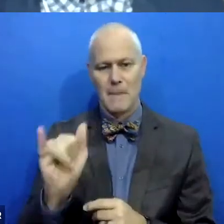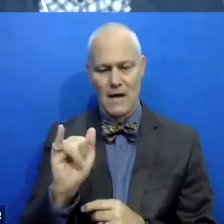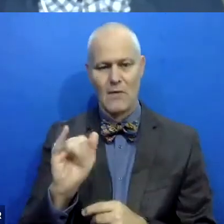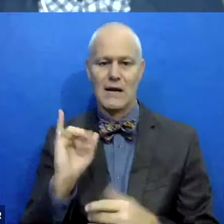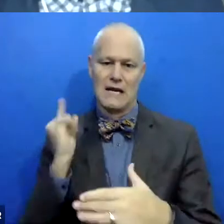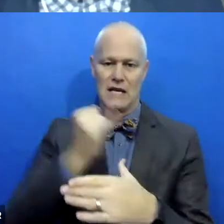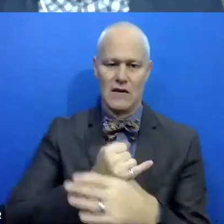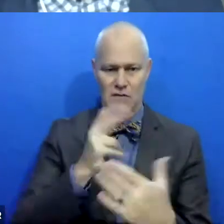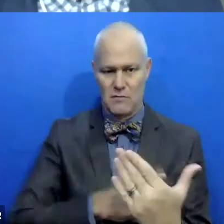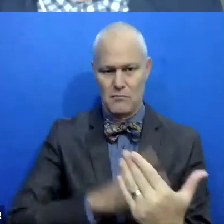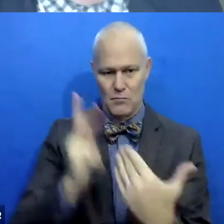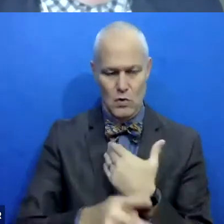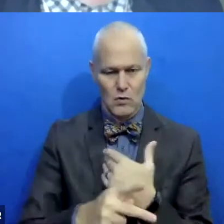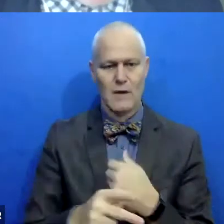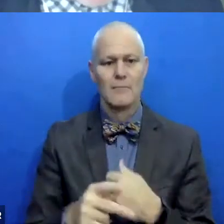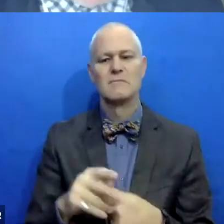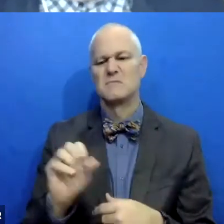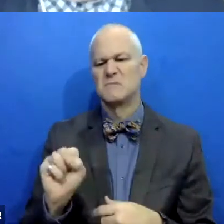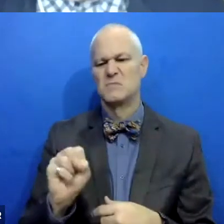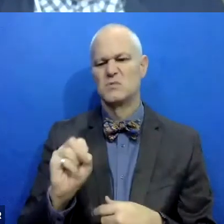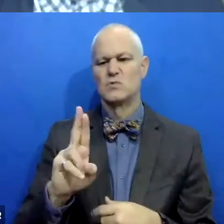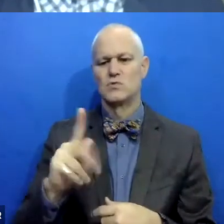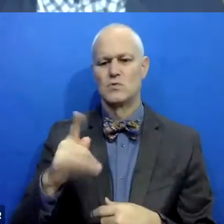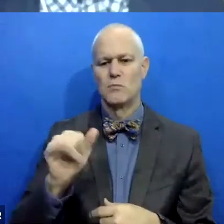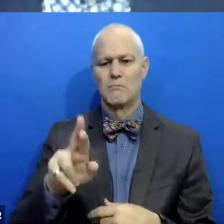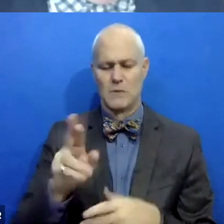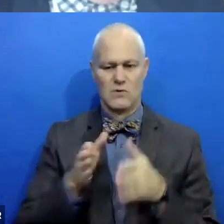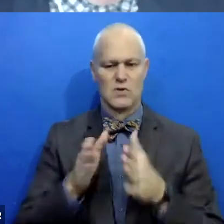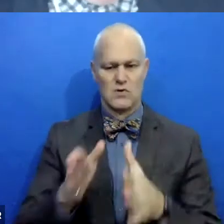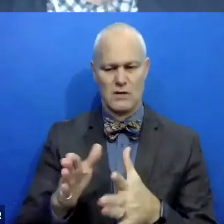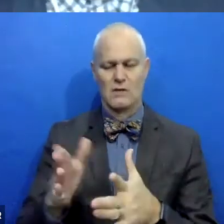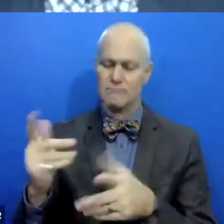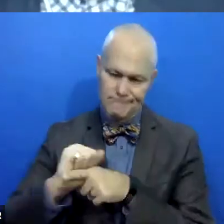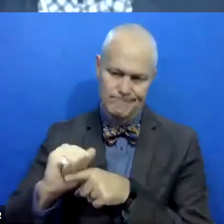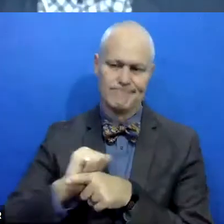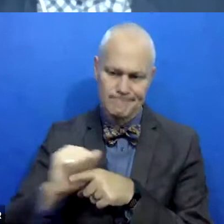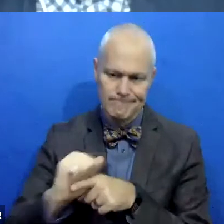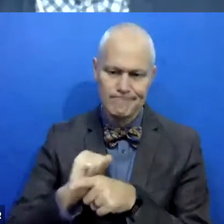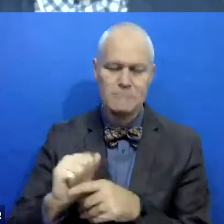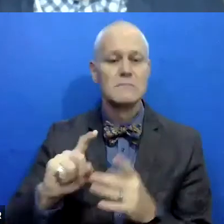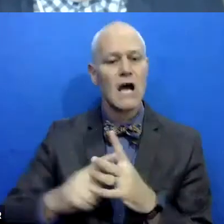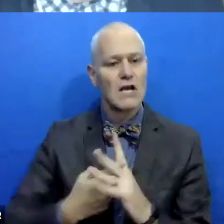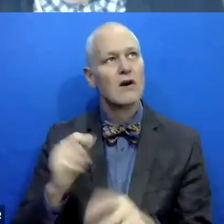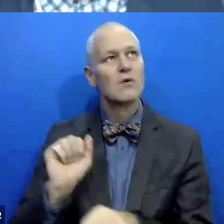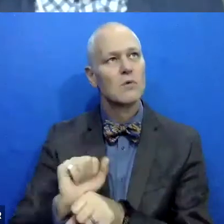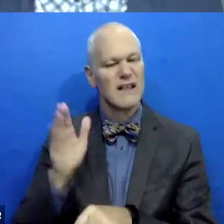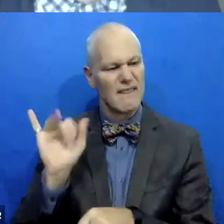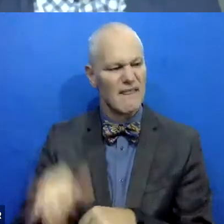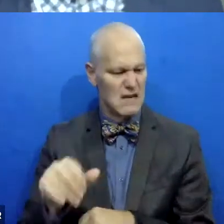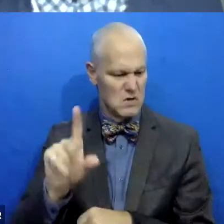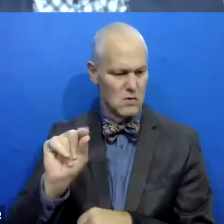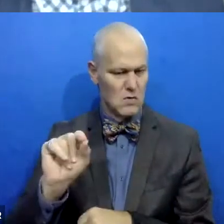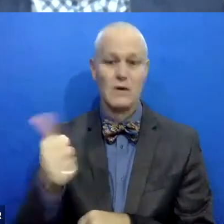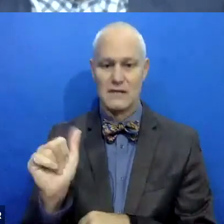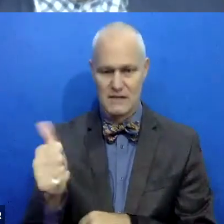programs office on Superior Street here in Duluth. And I trained to do that work. And I started doing that in 2010. And